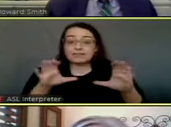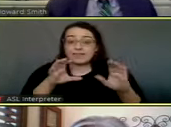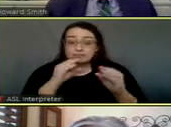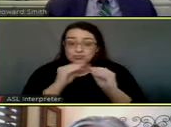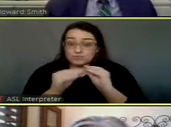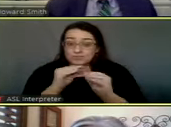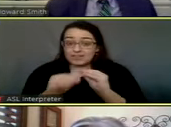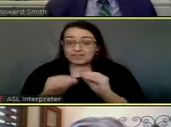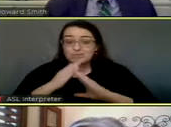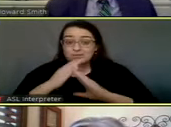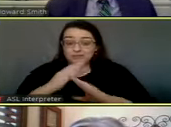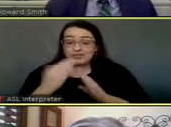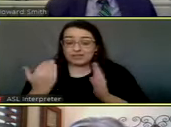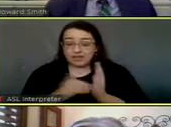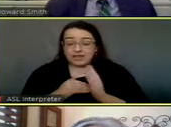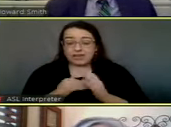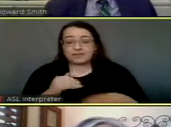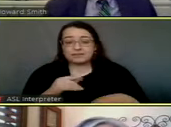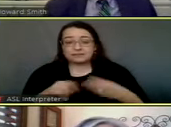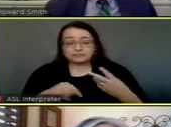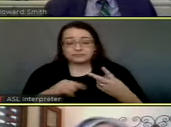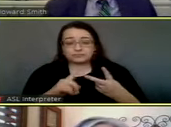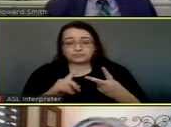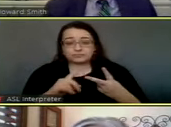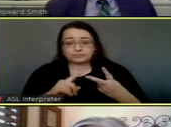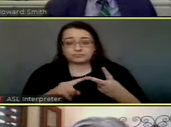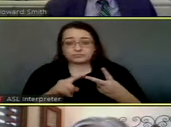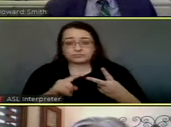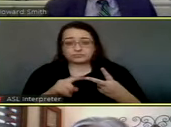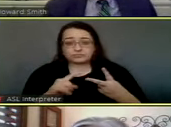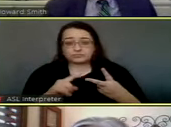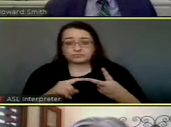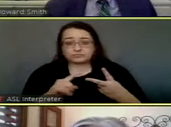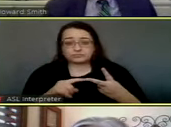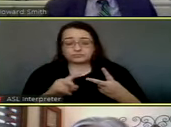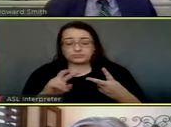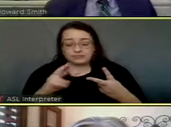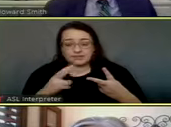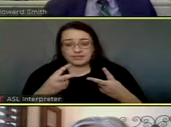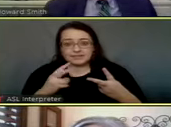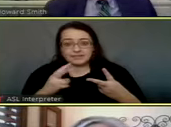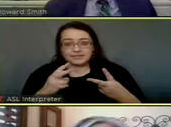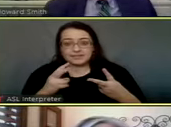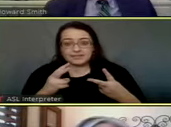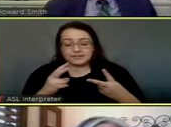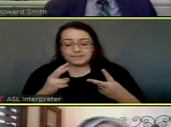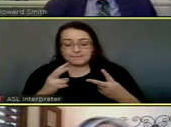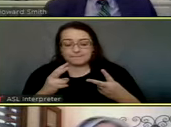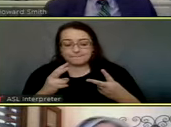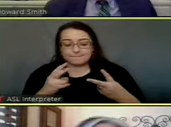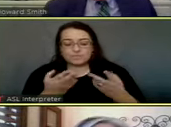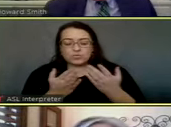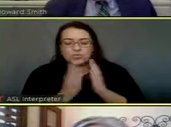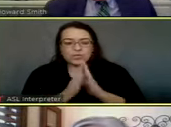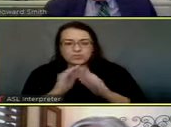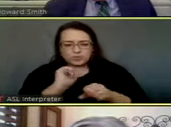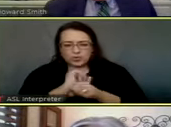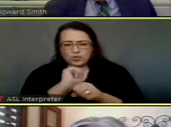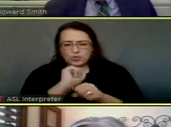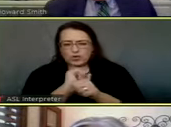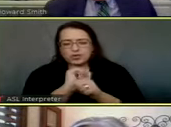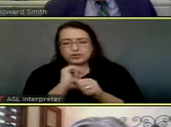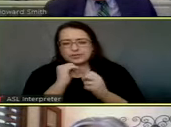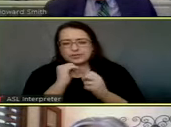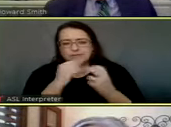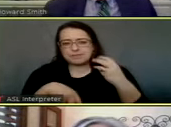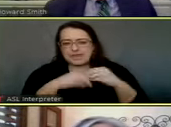made. And then number two is I wanted to request just a work agenda item